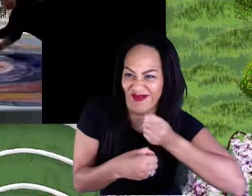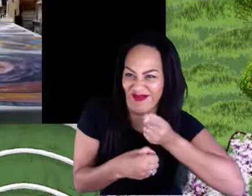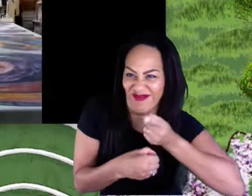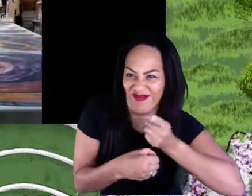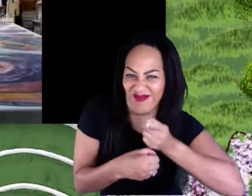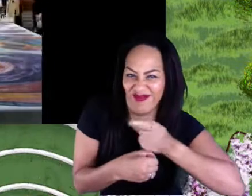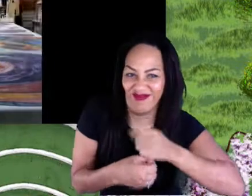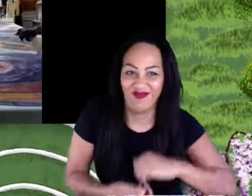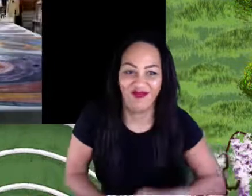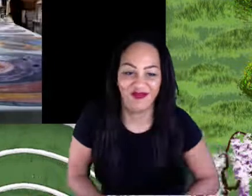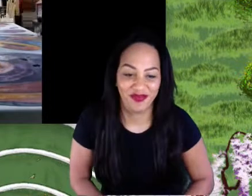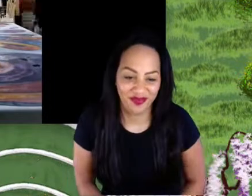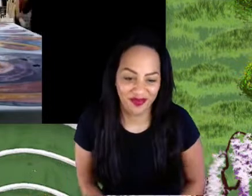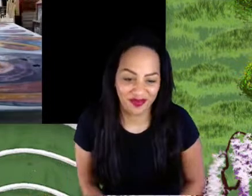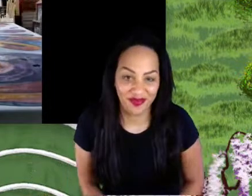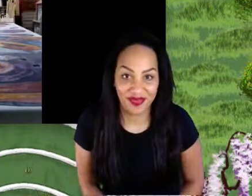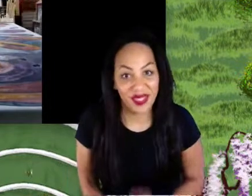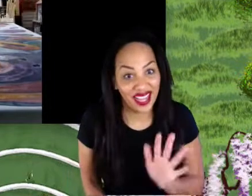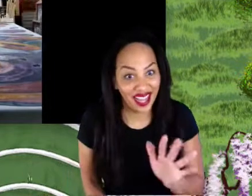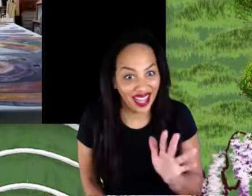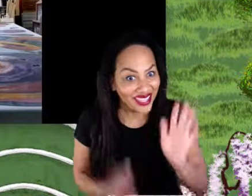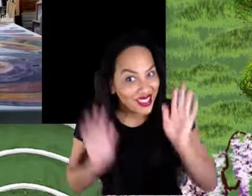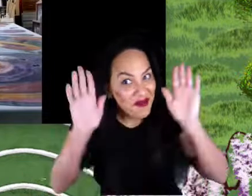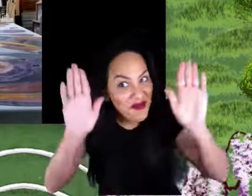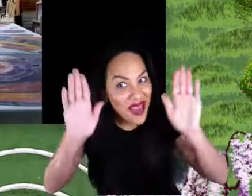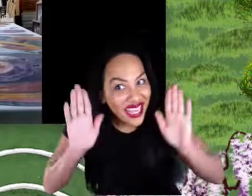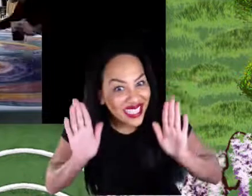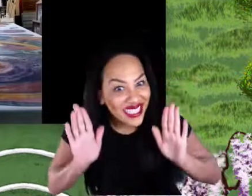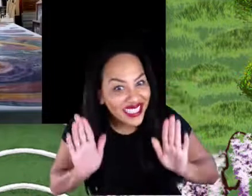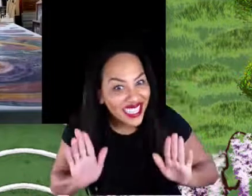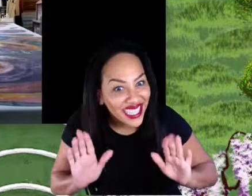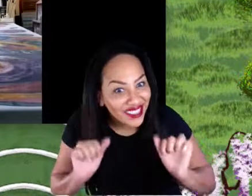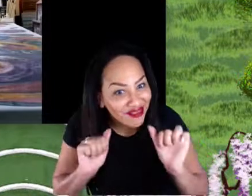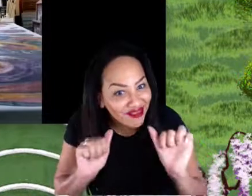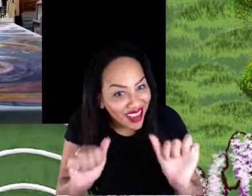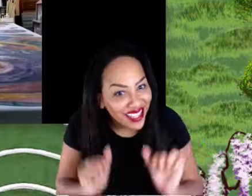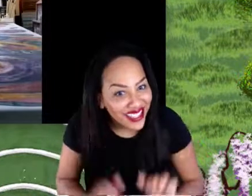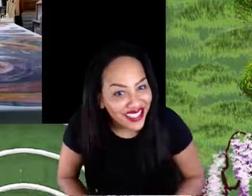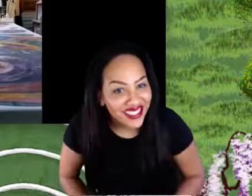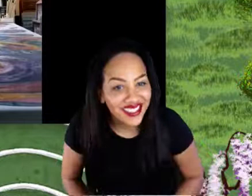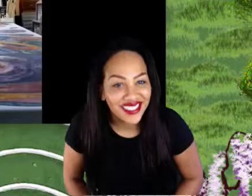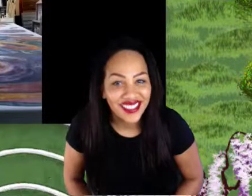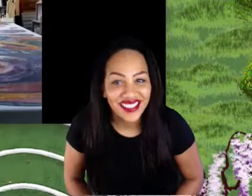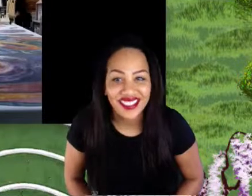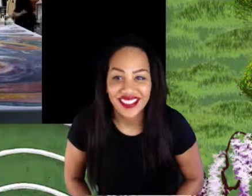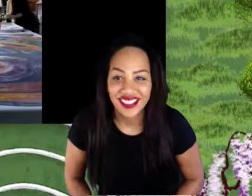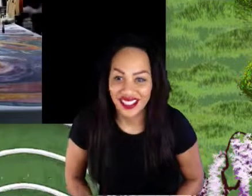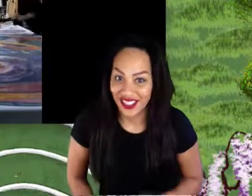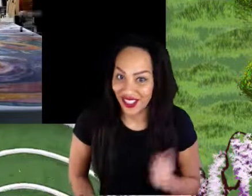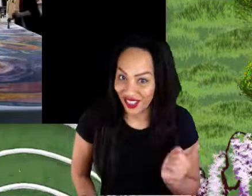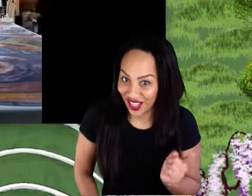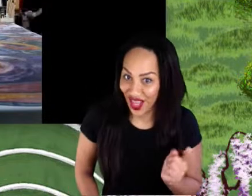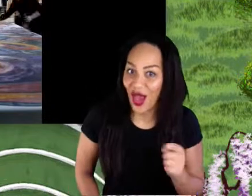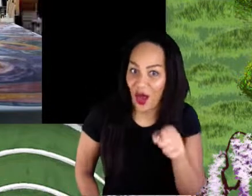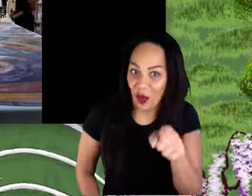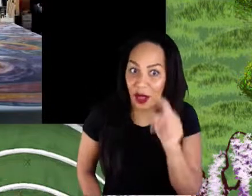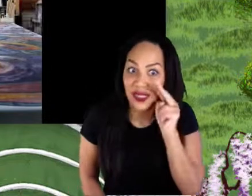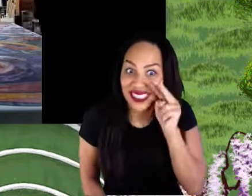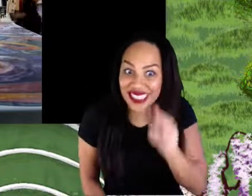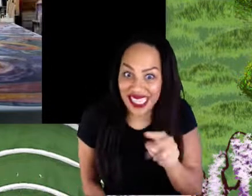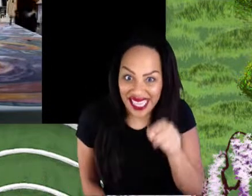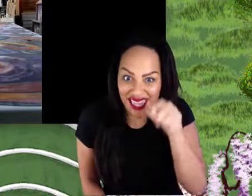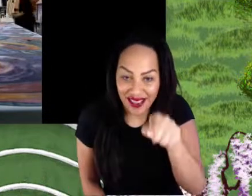It's pretty amazing, right? So we will meet these silks on Monday in